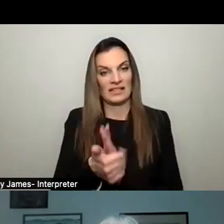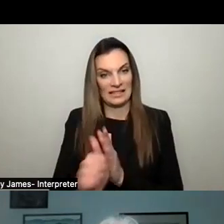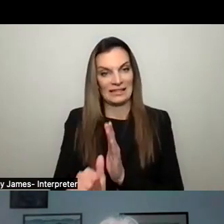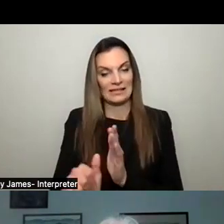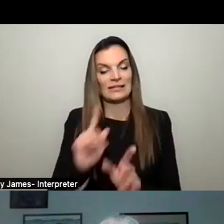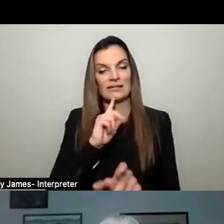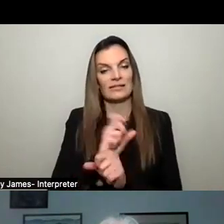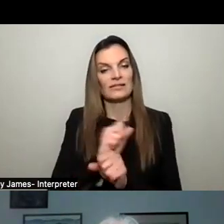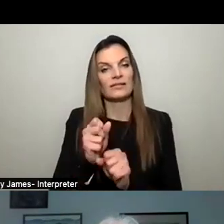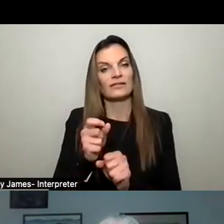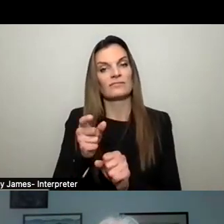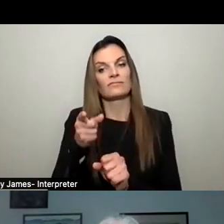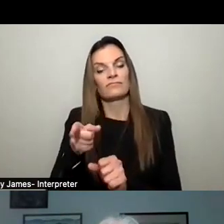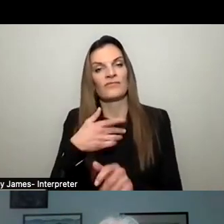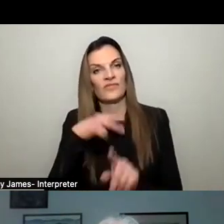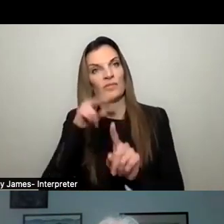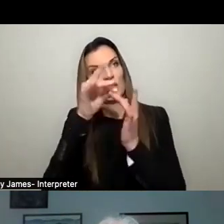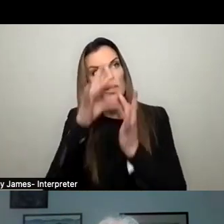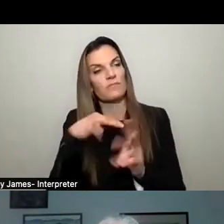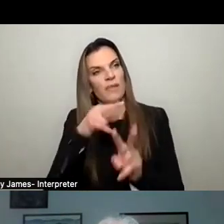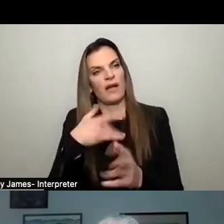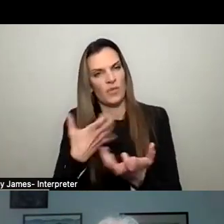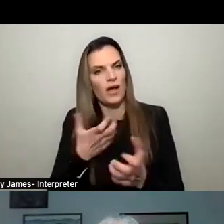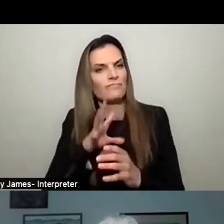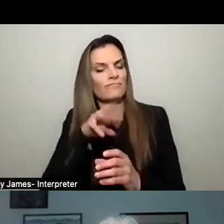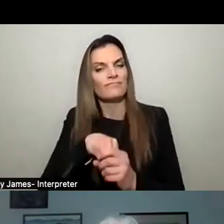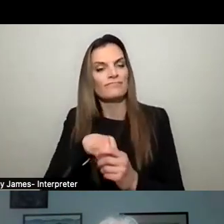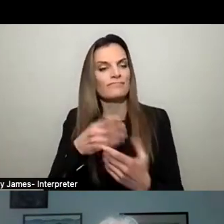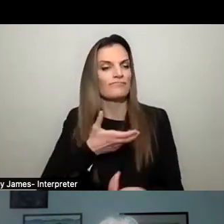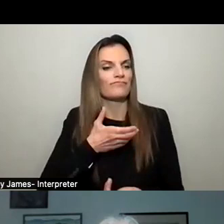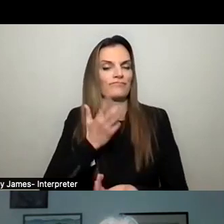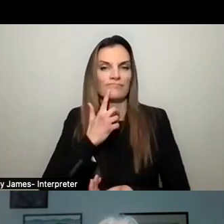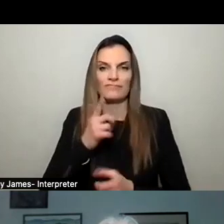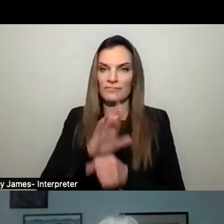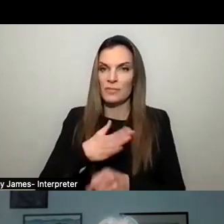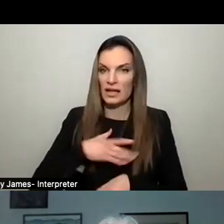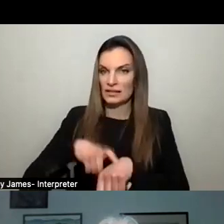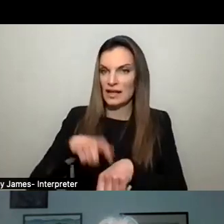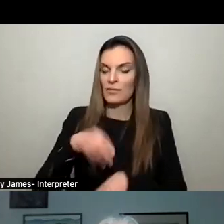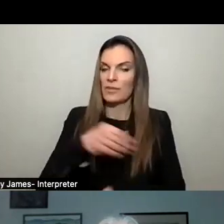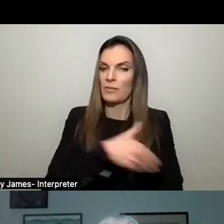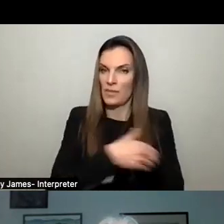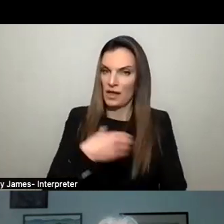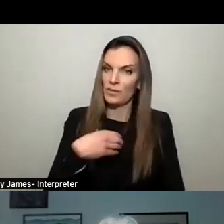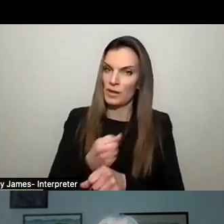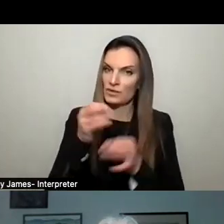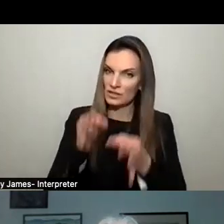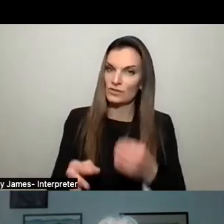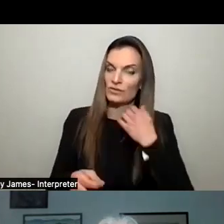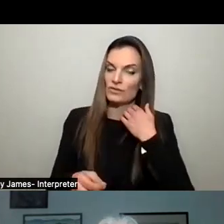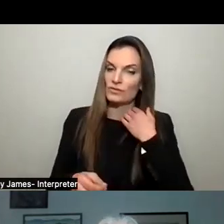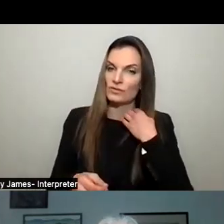encouraged by the leadership style to dedicate their time encouraged to and empowered to make those decisions, um, freely